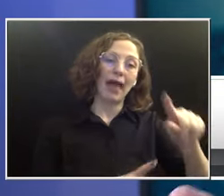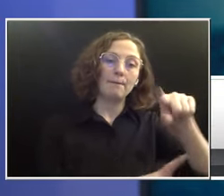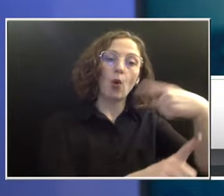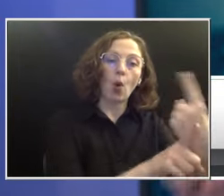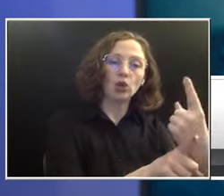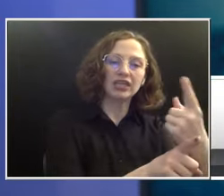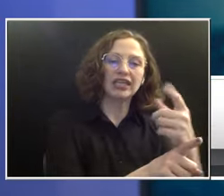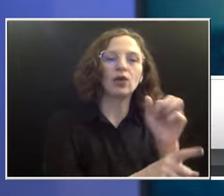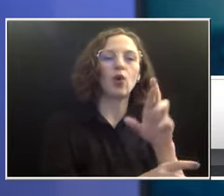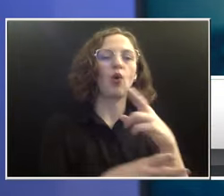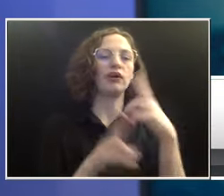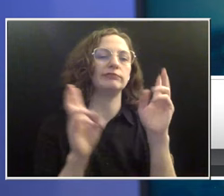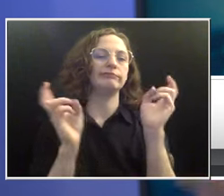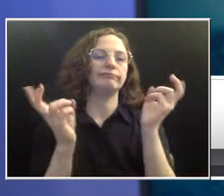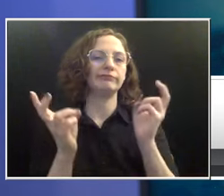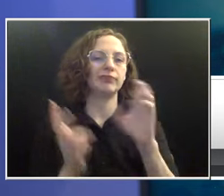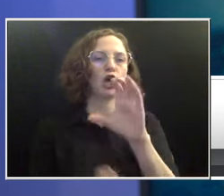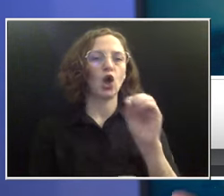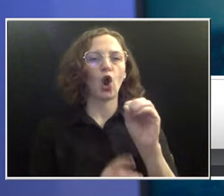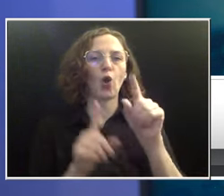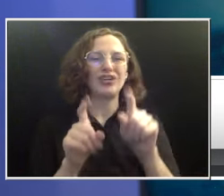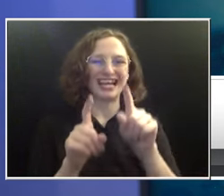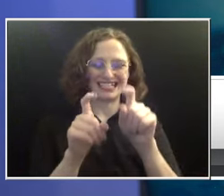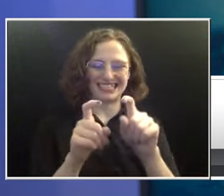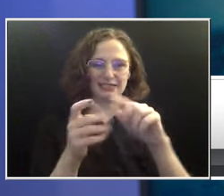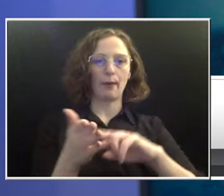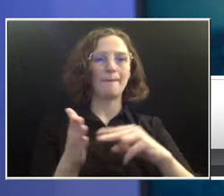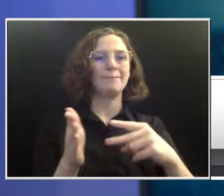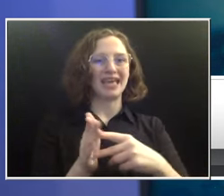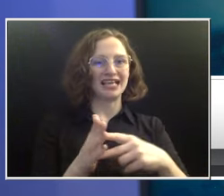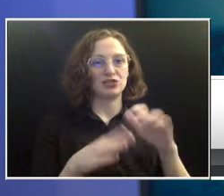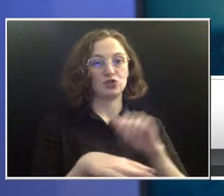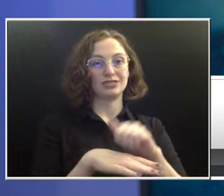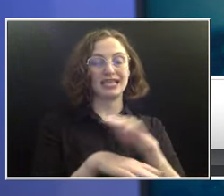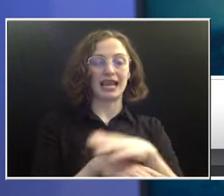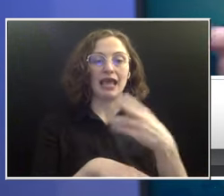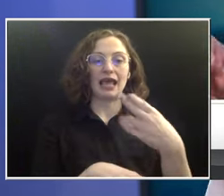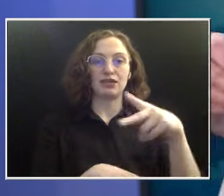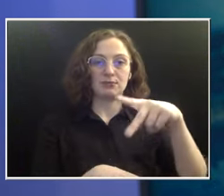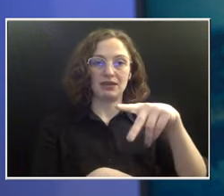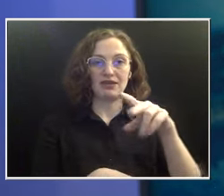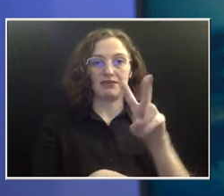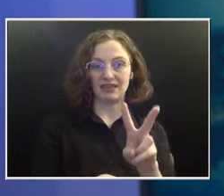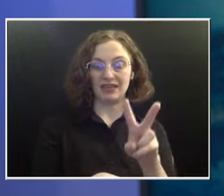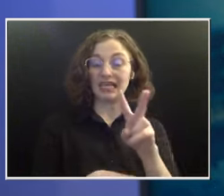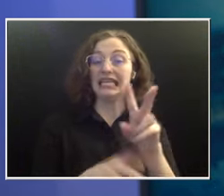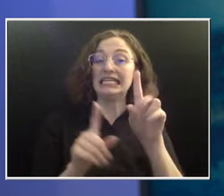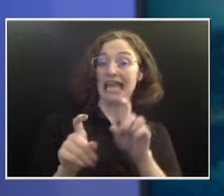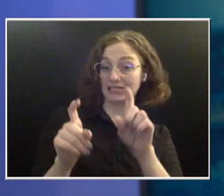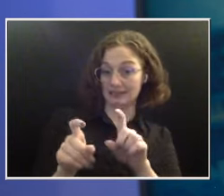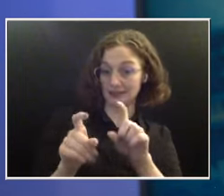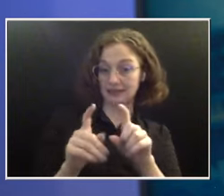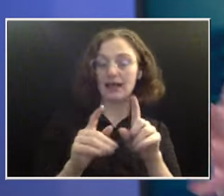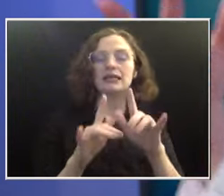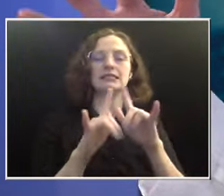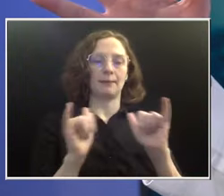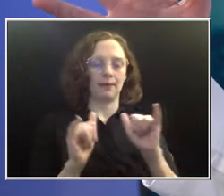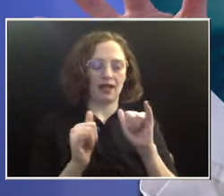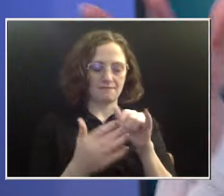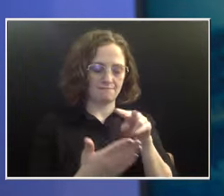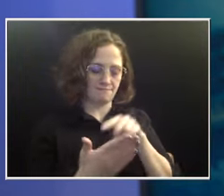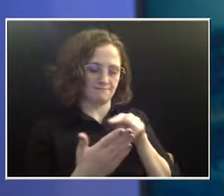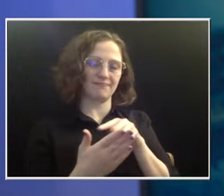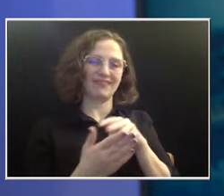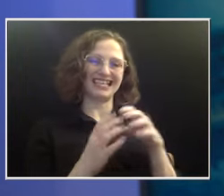means you're sending an HPV test along with looking at the cells underneath the microscope. So a pap is a really good screening test, meaning that